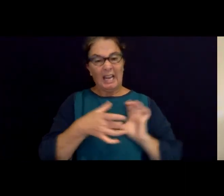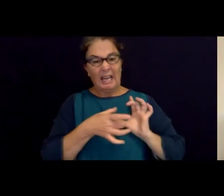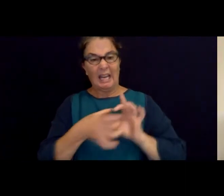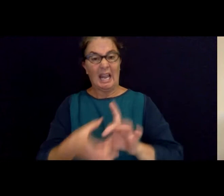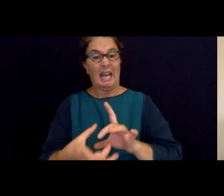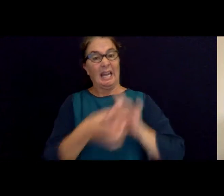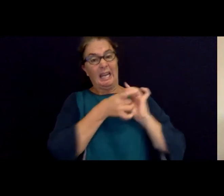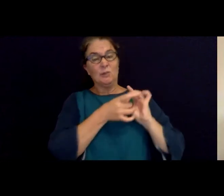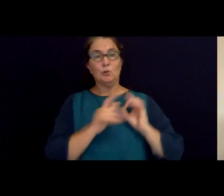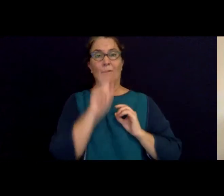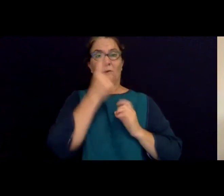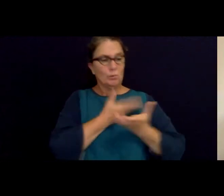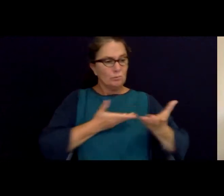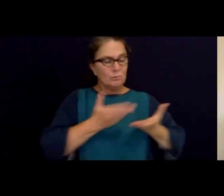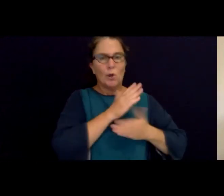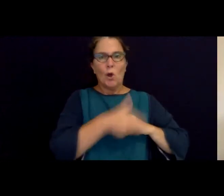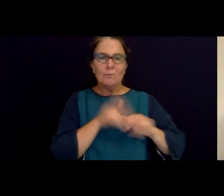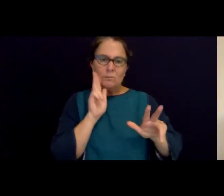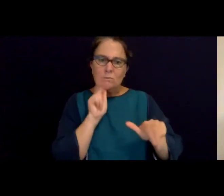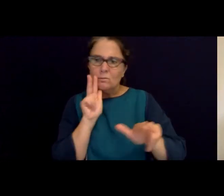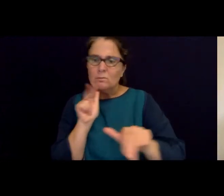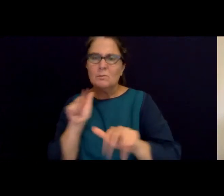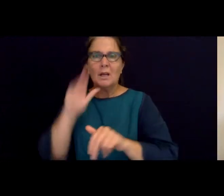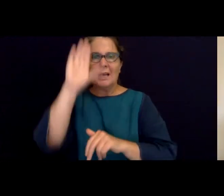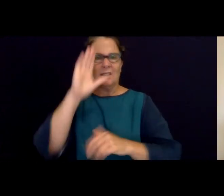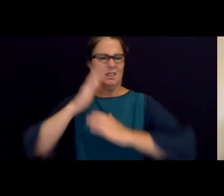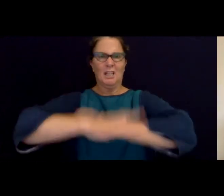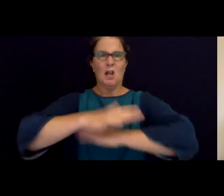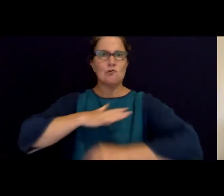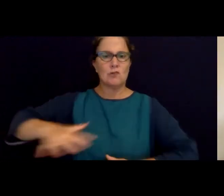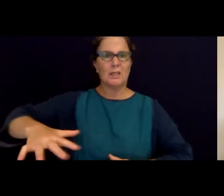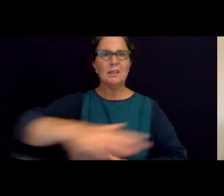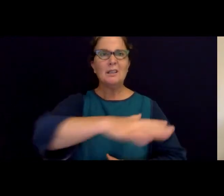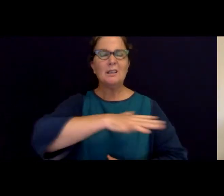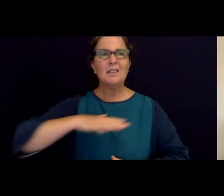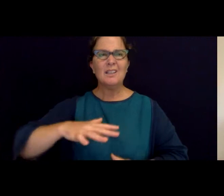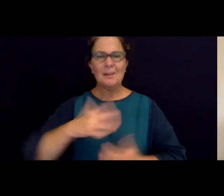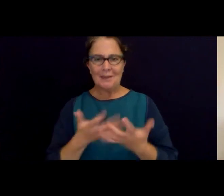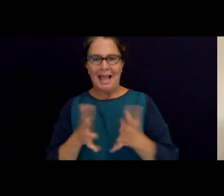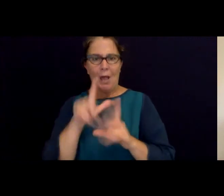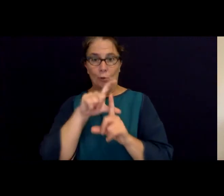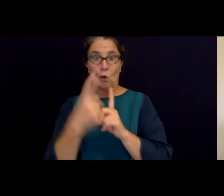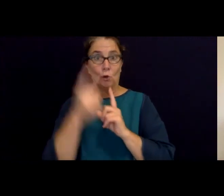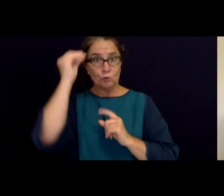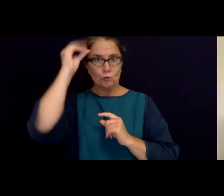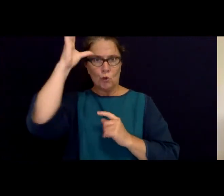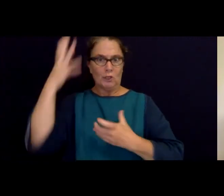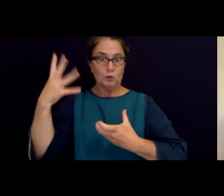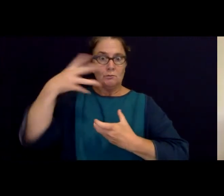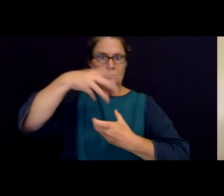hearing about how cultural knowledge has embedded into the solutions that are